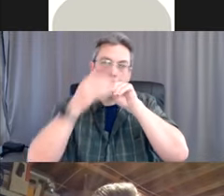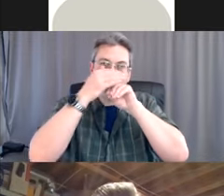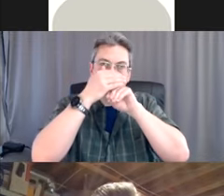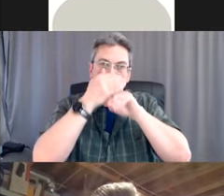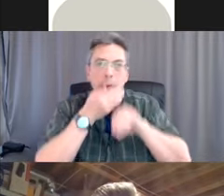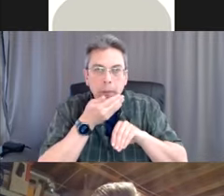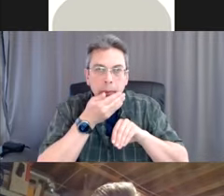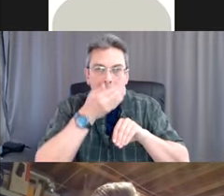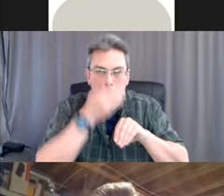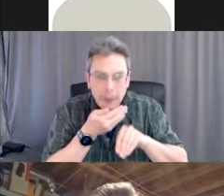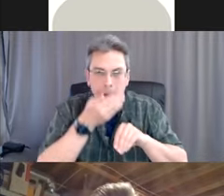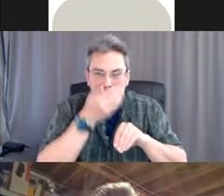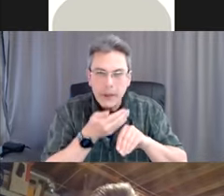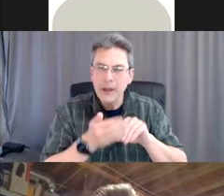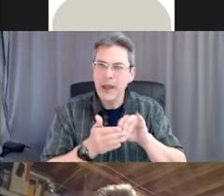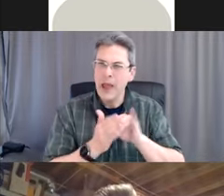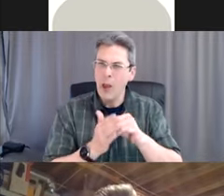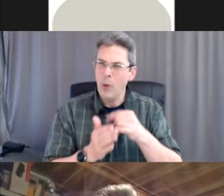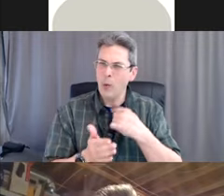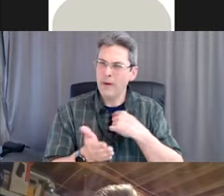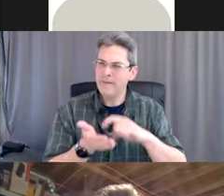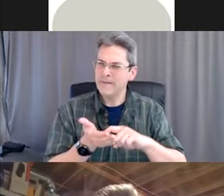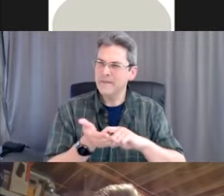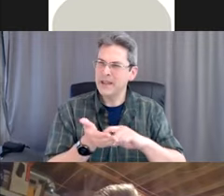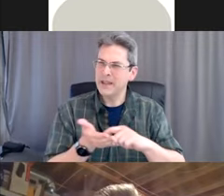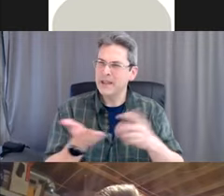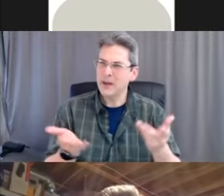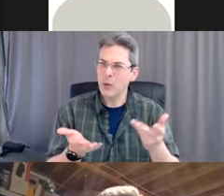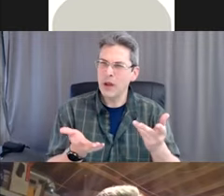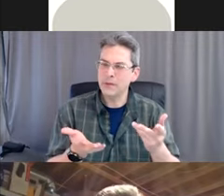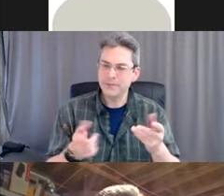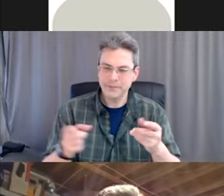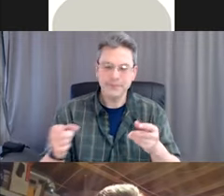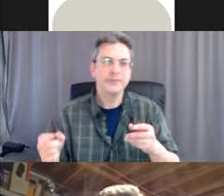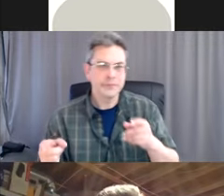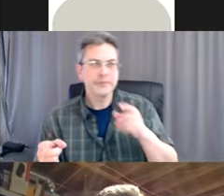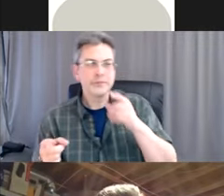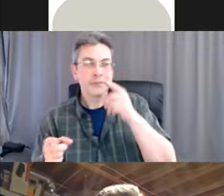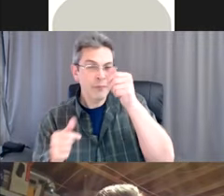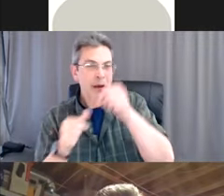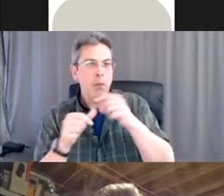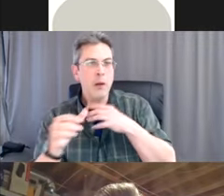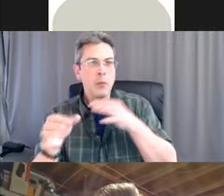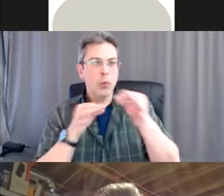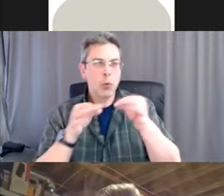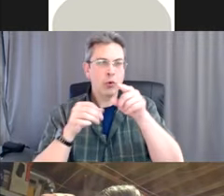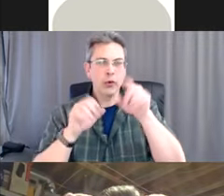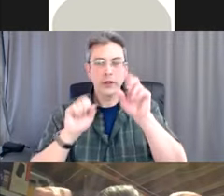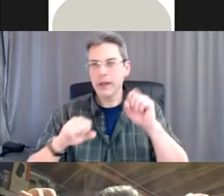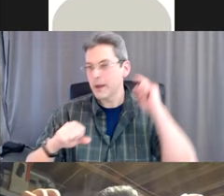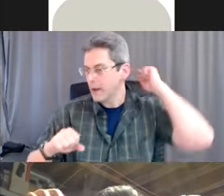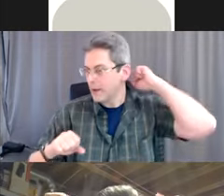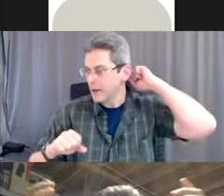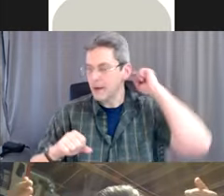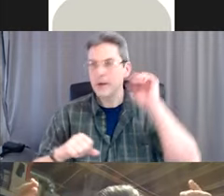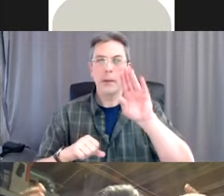Yeah, so the, you know that little thing I talked about that you could put at the nape of your neck. You make it with the